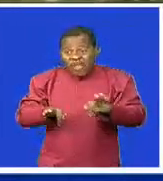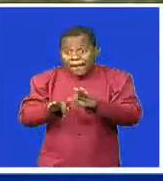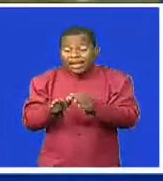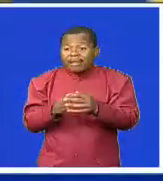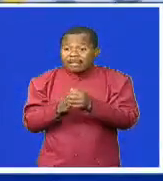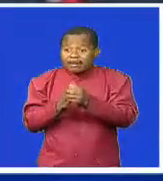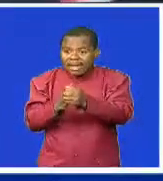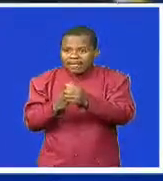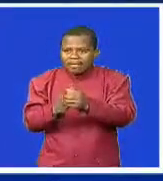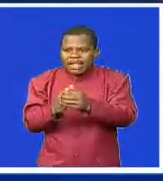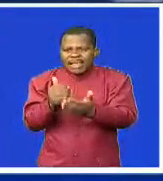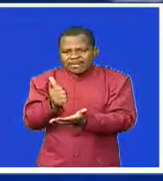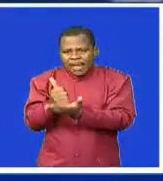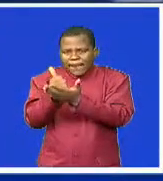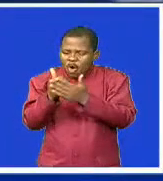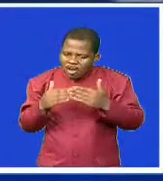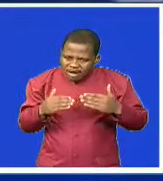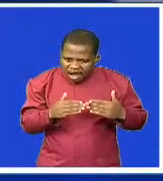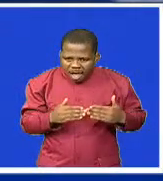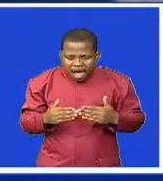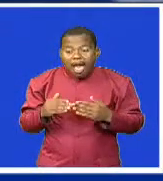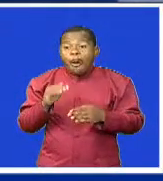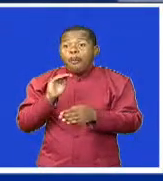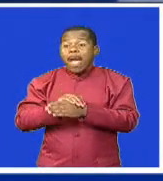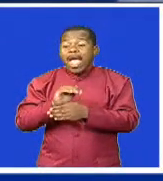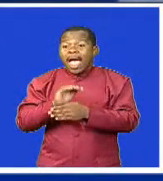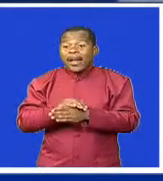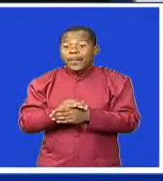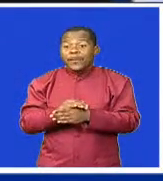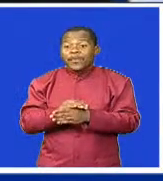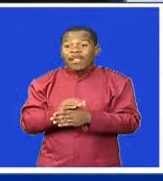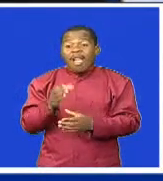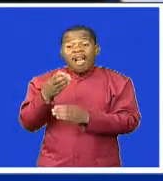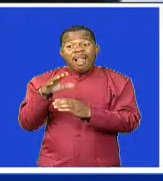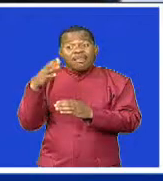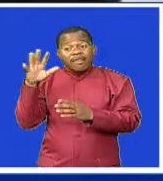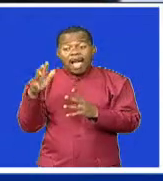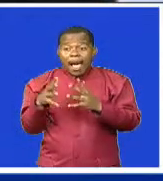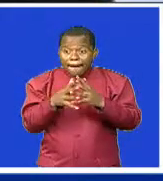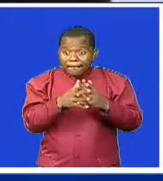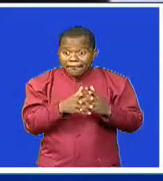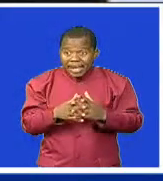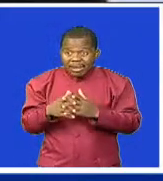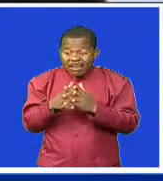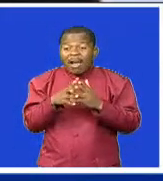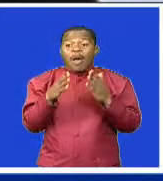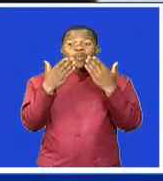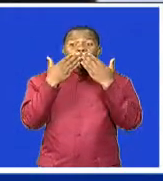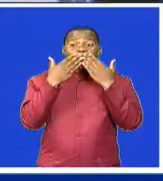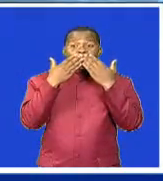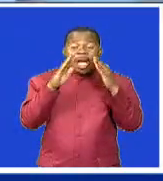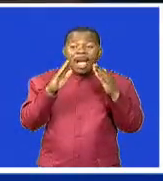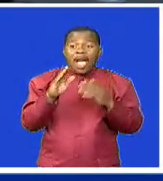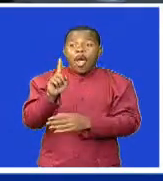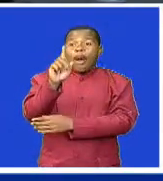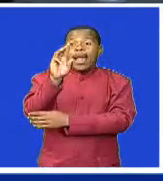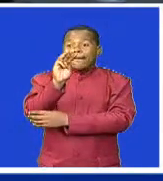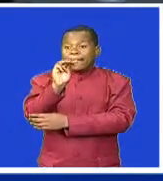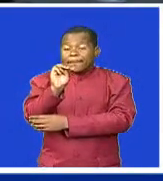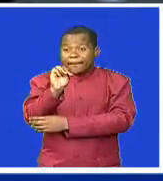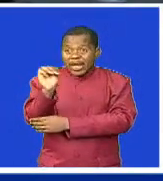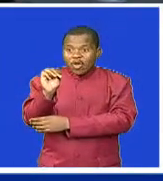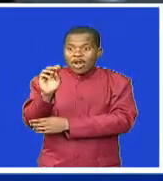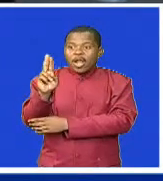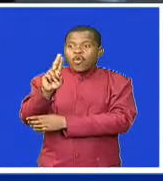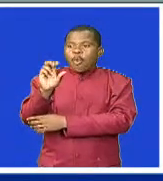stakeholders. The U.S. has donated $1 million to the Kingdom of Eswatini. The Minister for